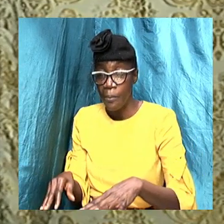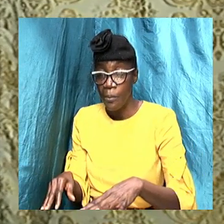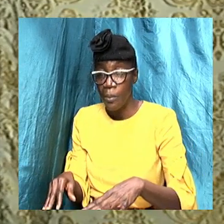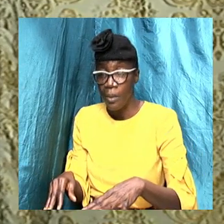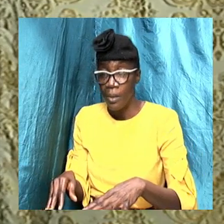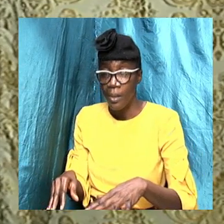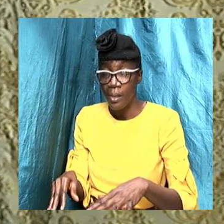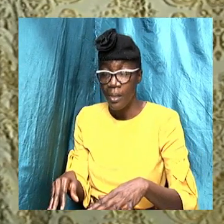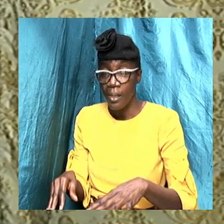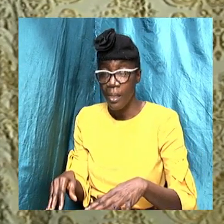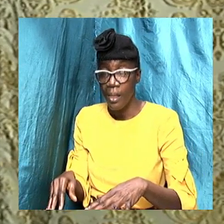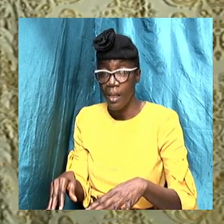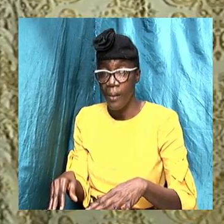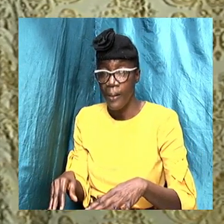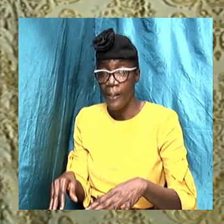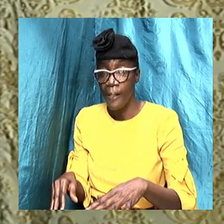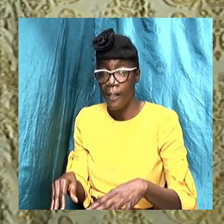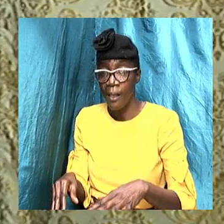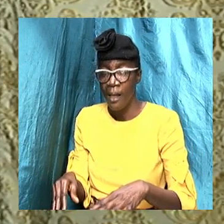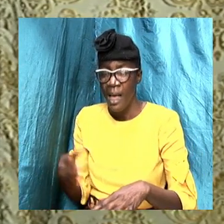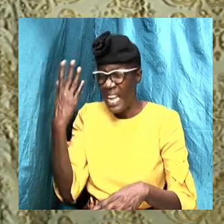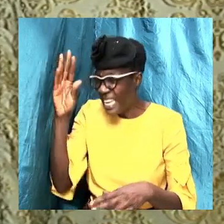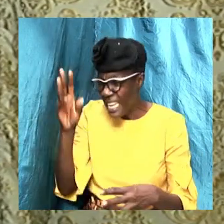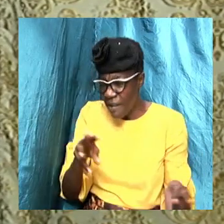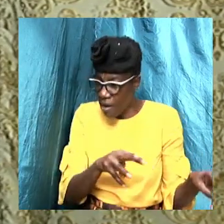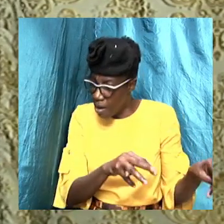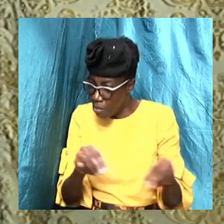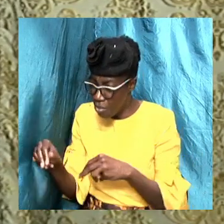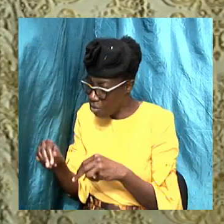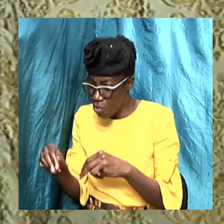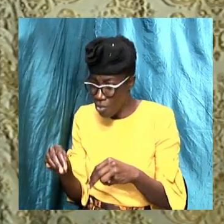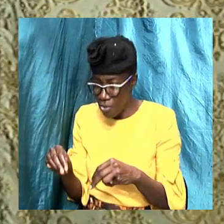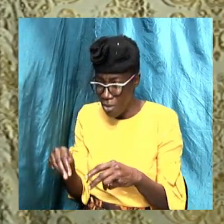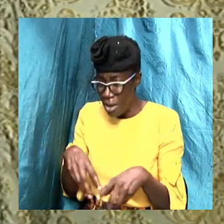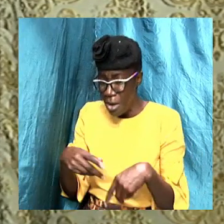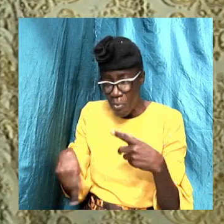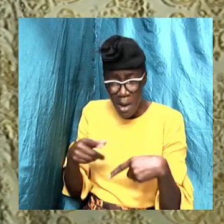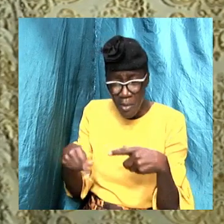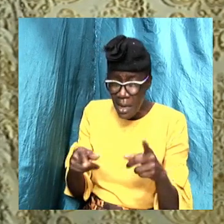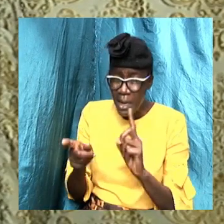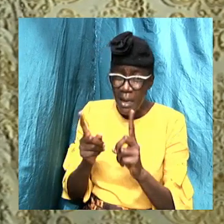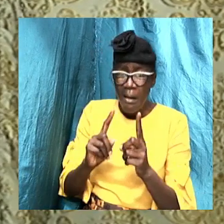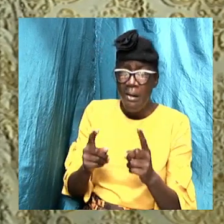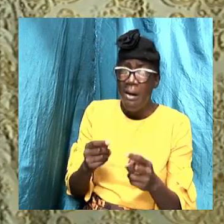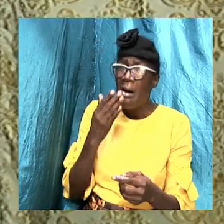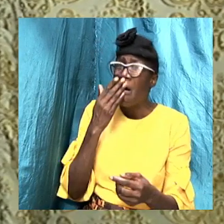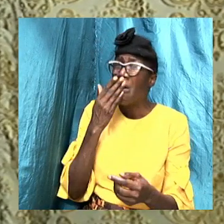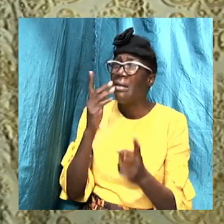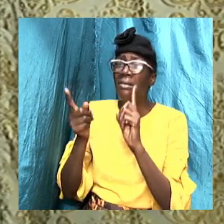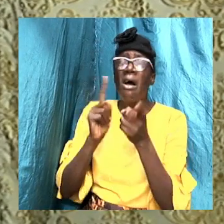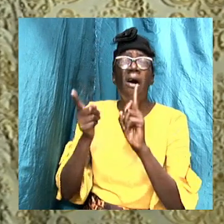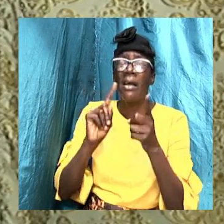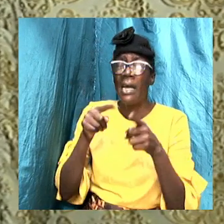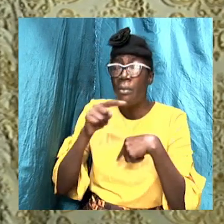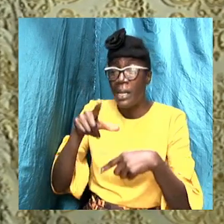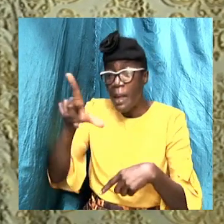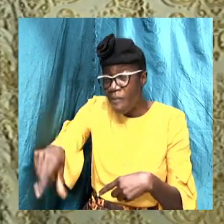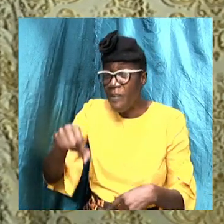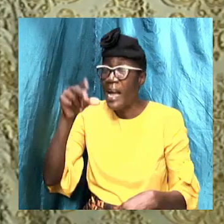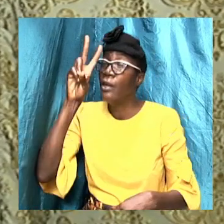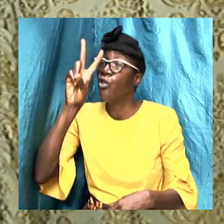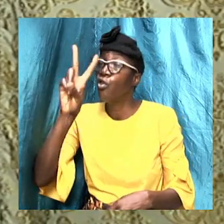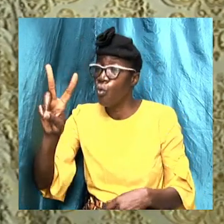never moved while we were on good terms. And the person found two of them and he